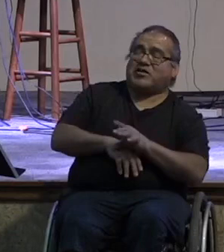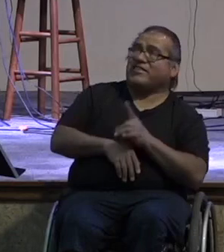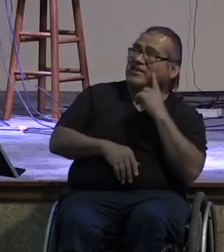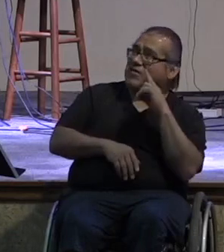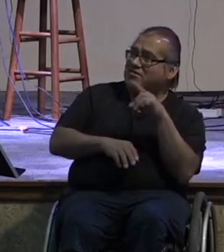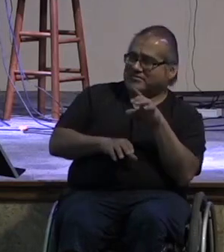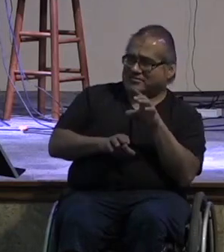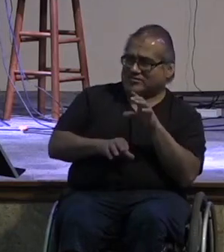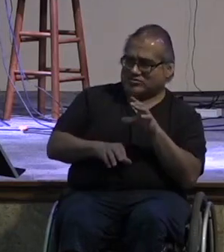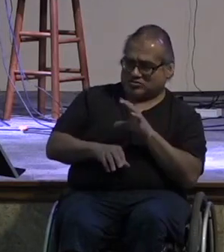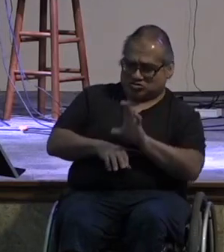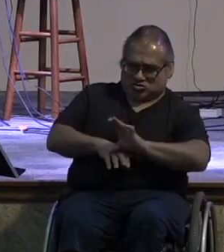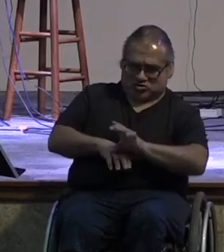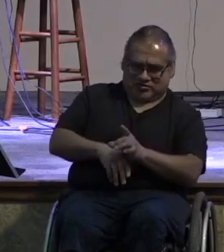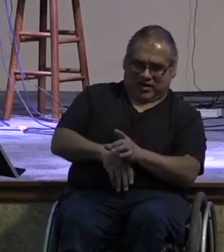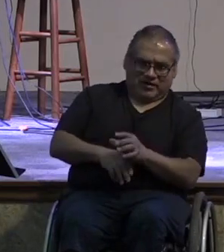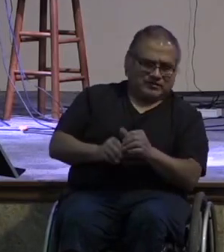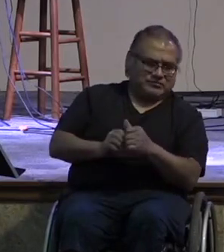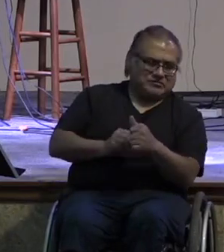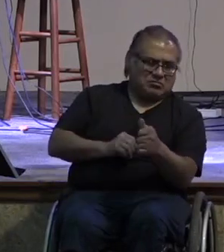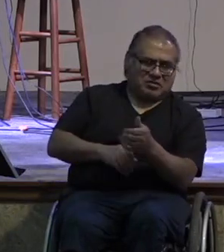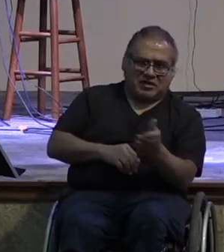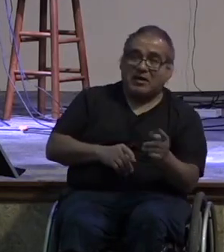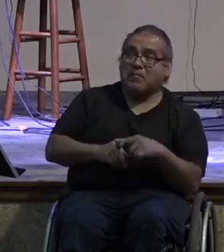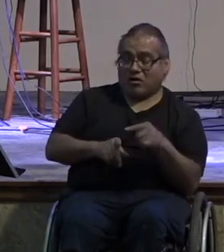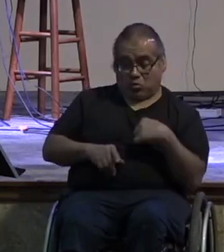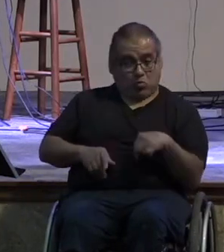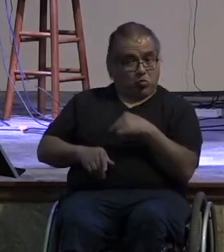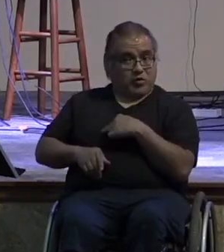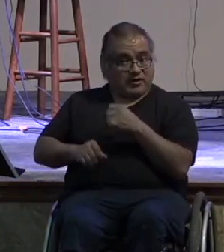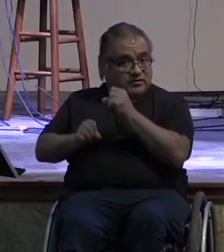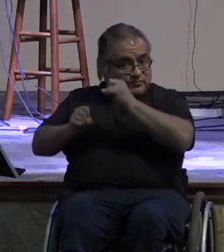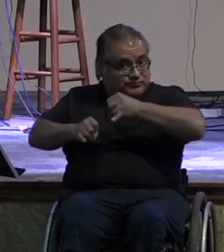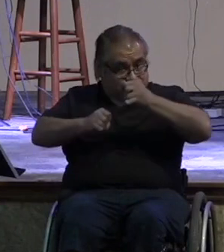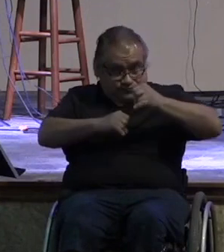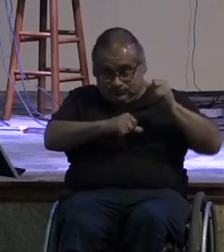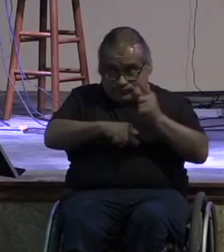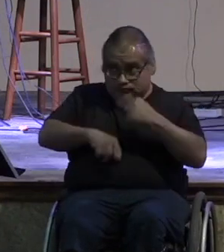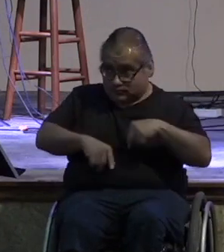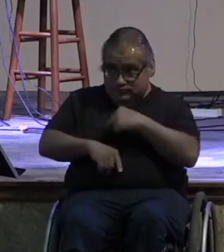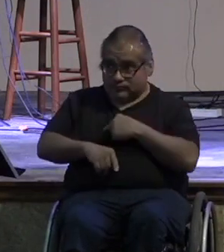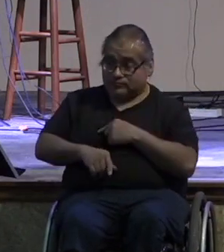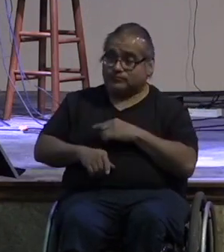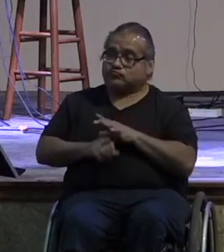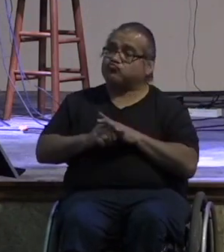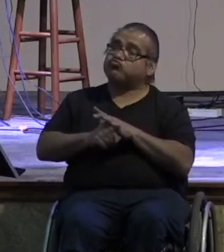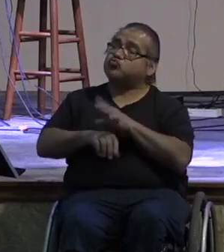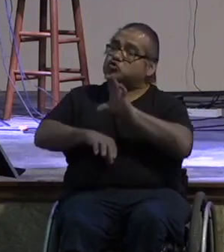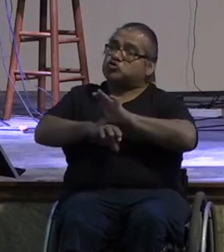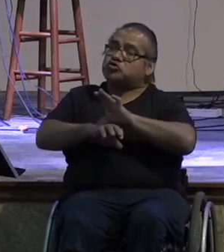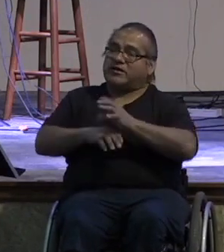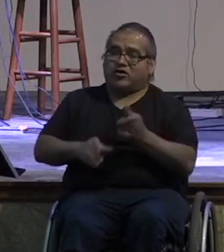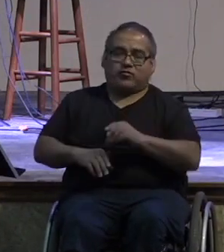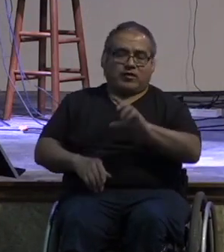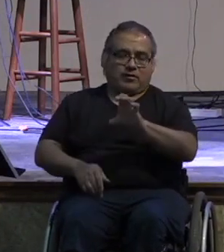really that organization is us we're the church it's each and every one of us in this room right here we're the local church gathered in the carbon